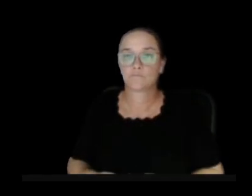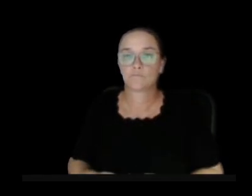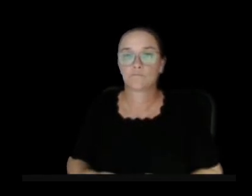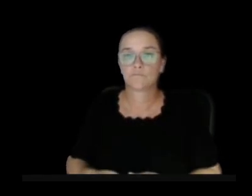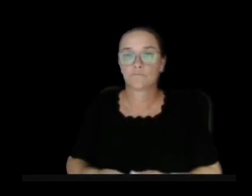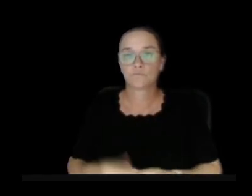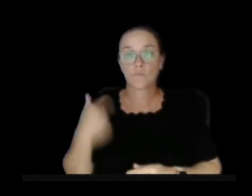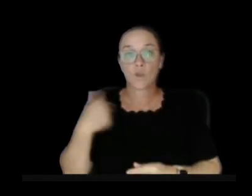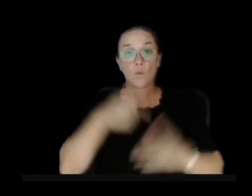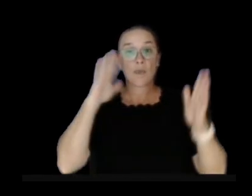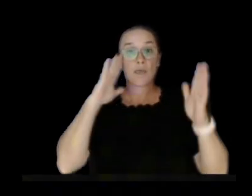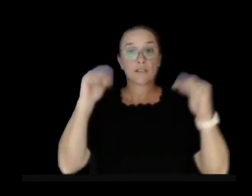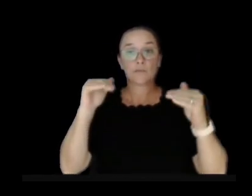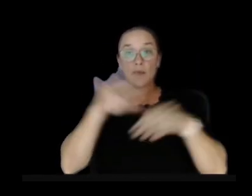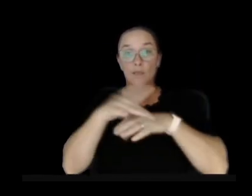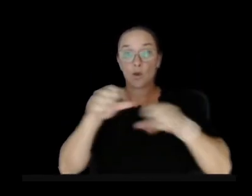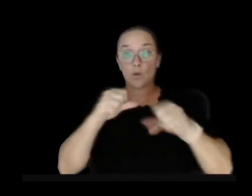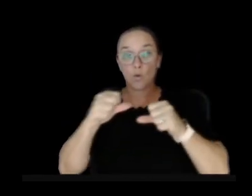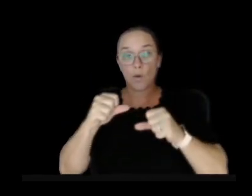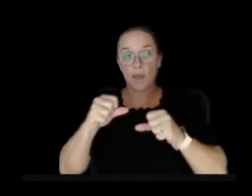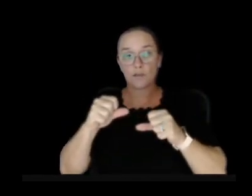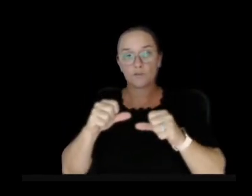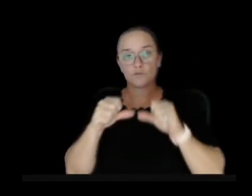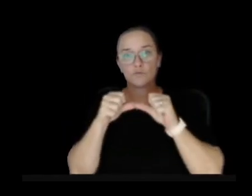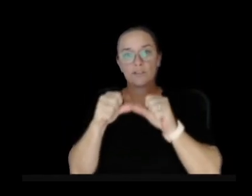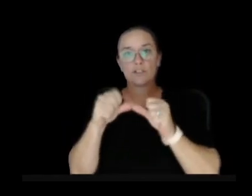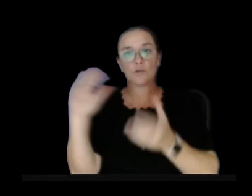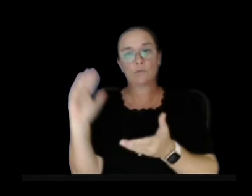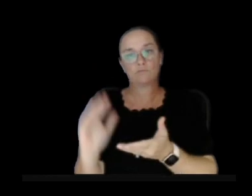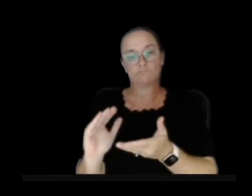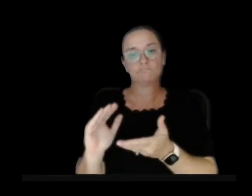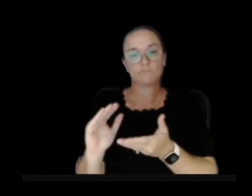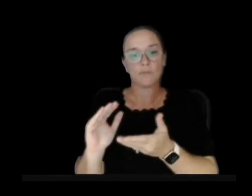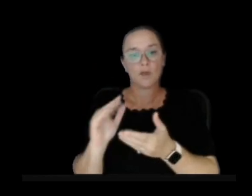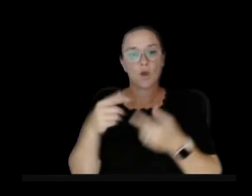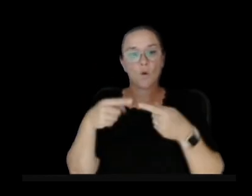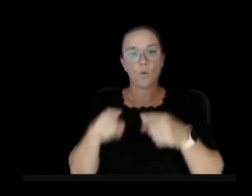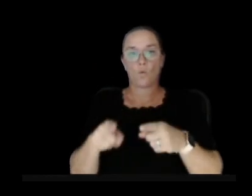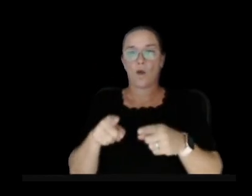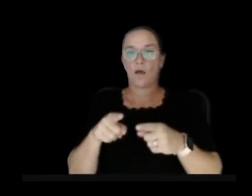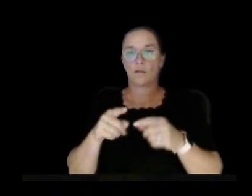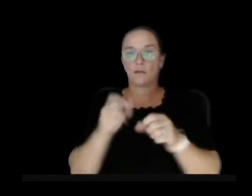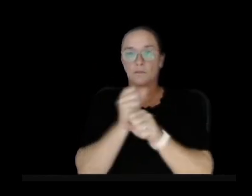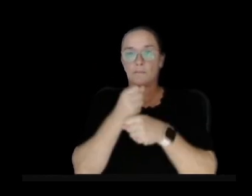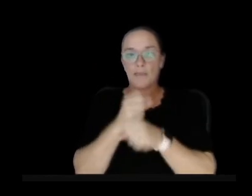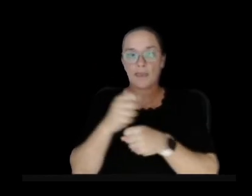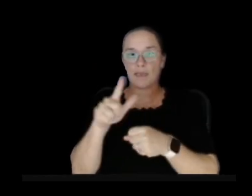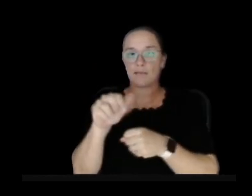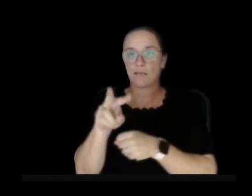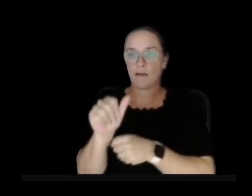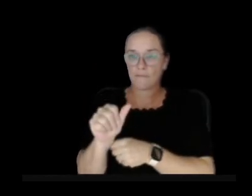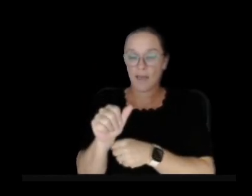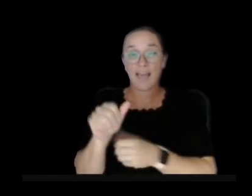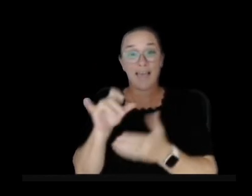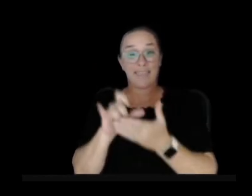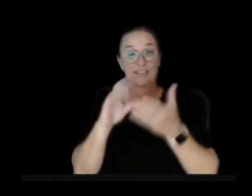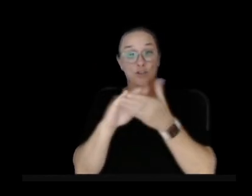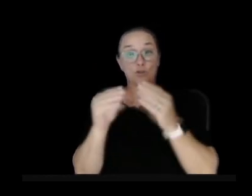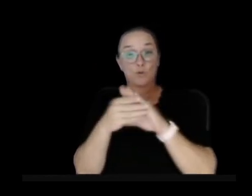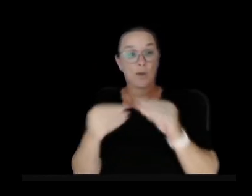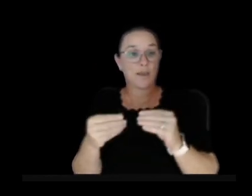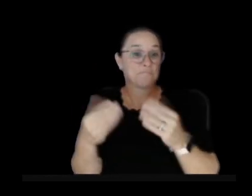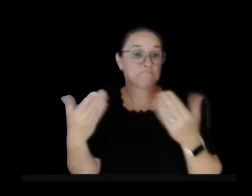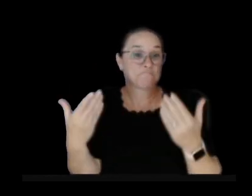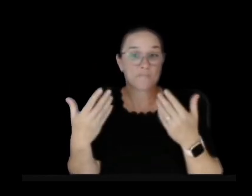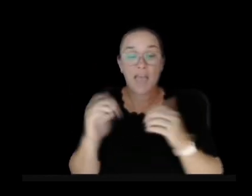So we expect earthquakes to stay low as eruption continues producing lava and that's really the story in Kilauea is how long will the episode